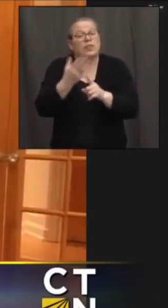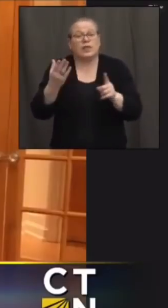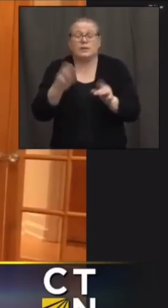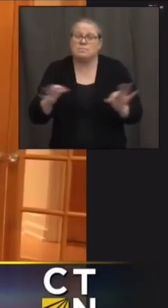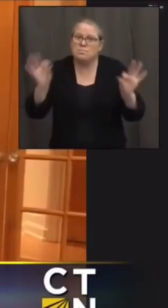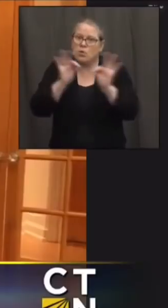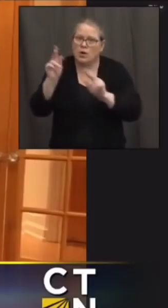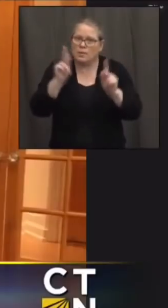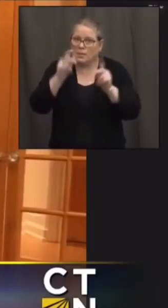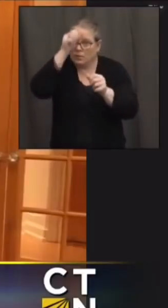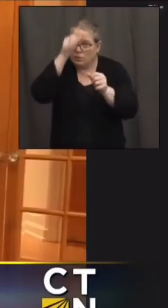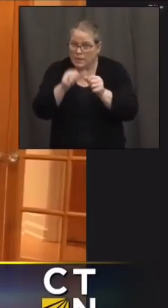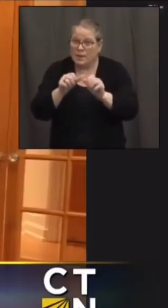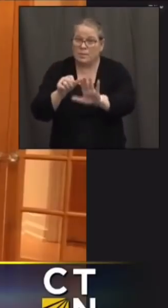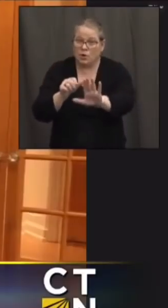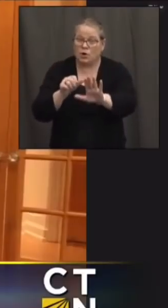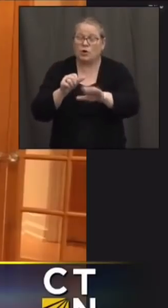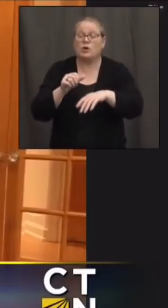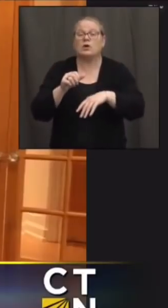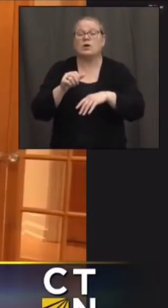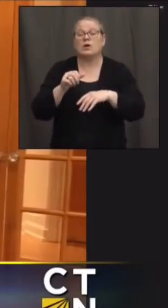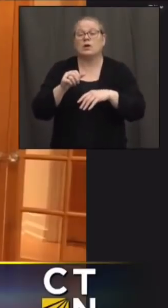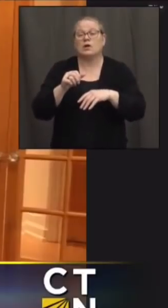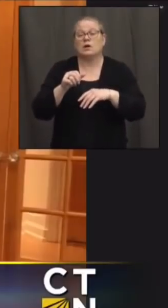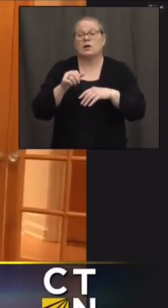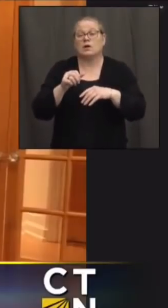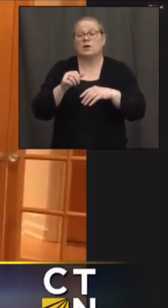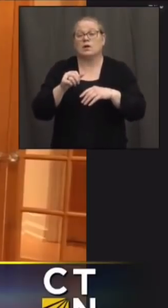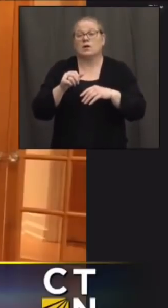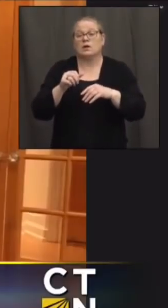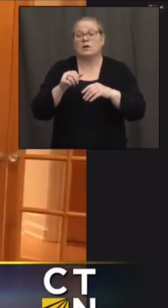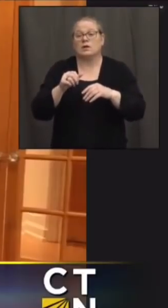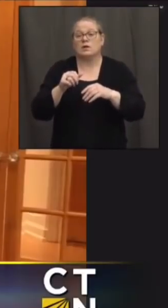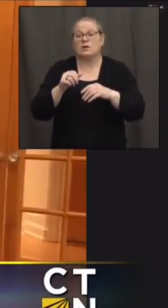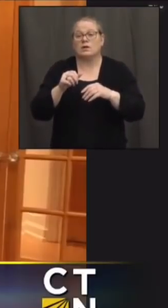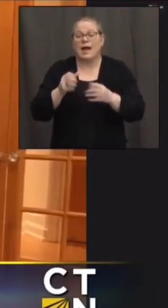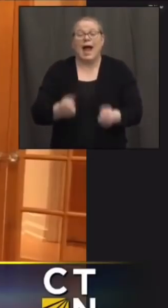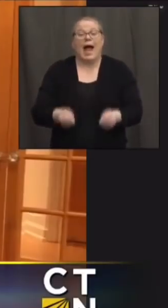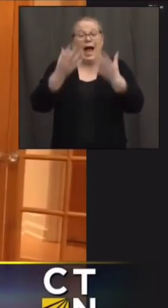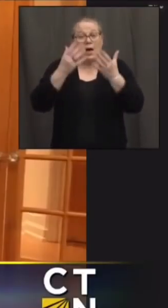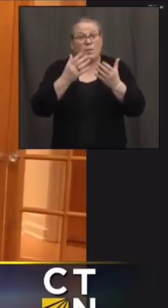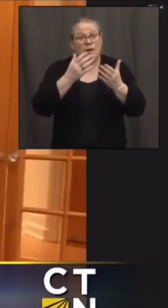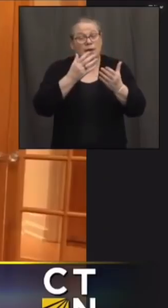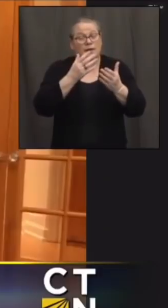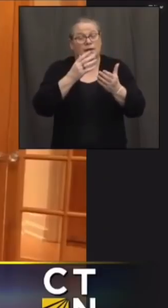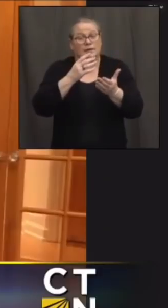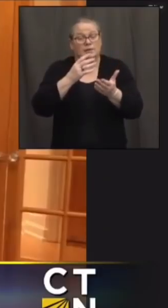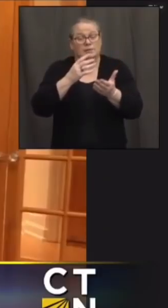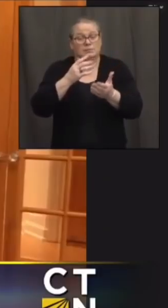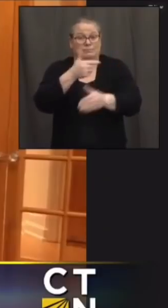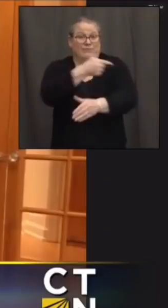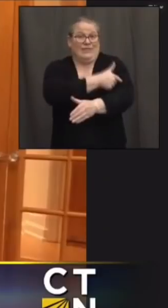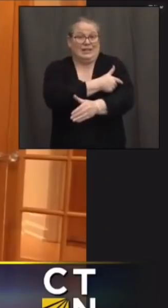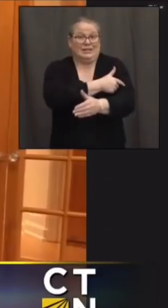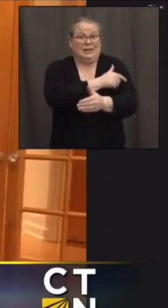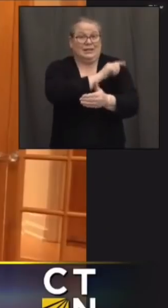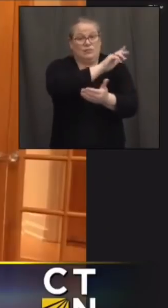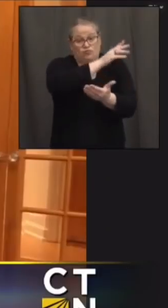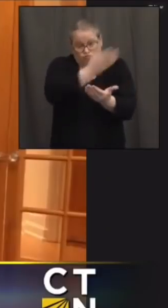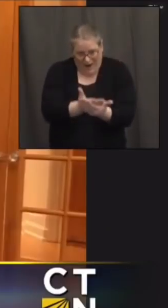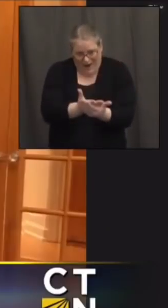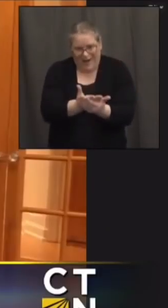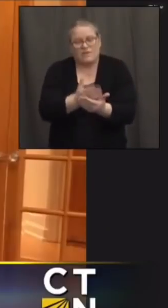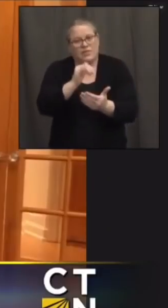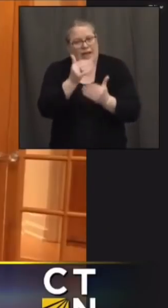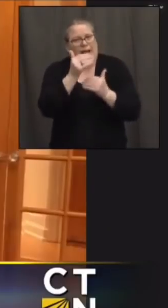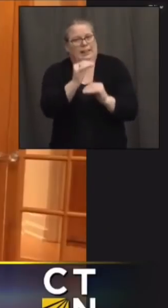we're limited uh in the in the foreseeable future by the number of doses we get in and as commissioner gifford said we are we already have